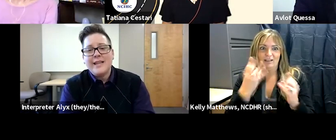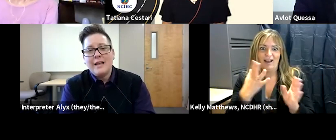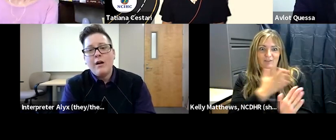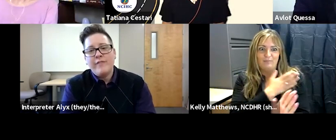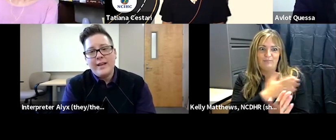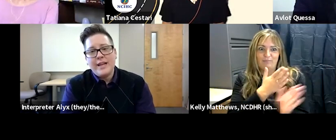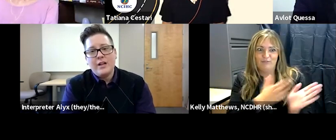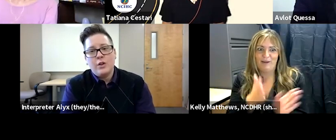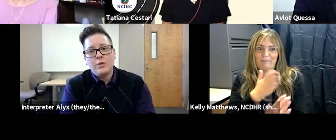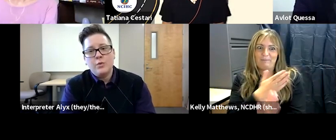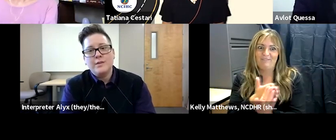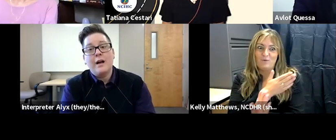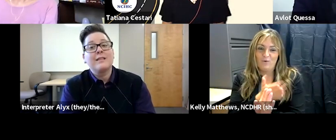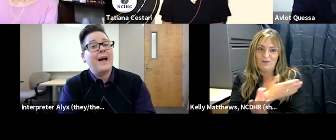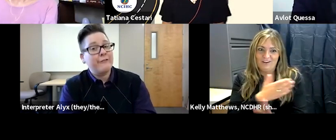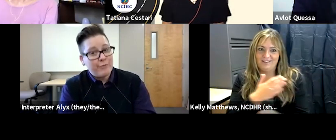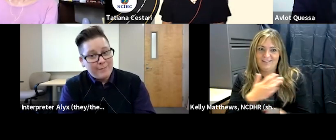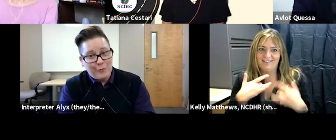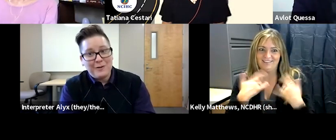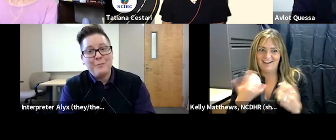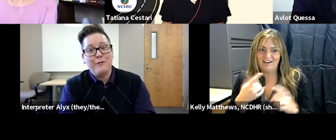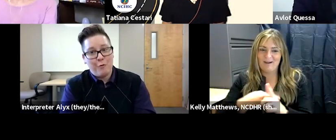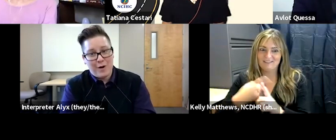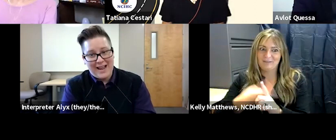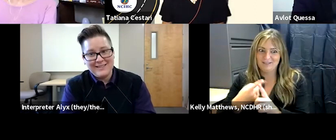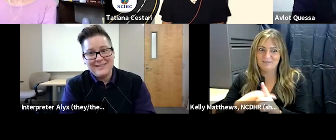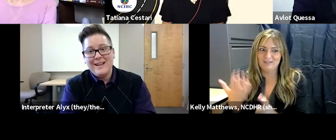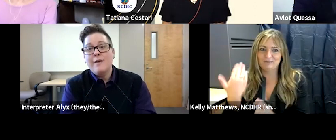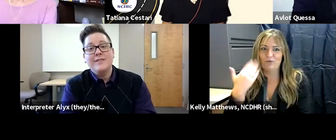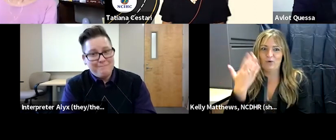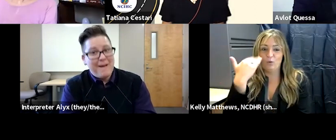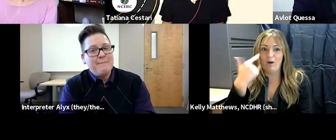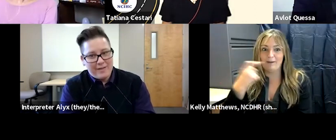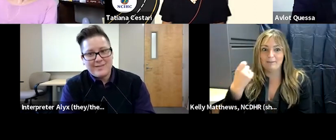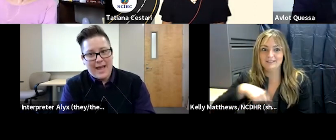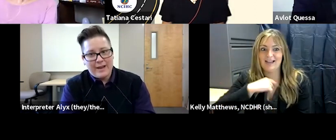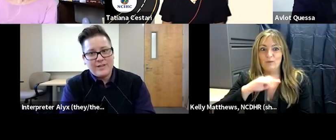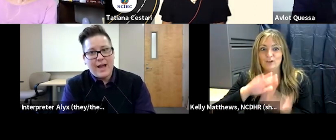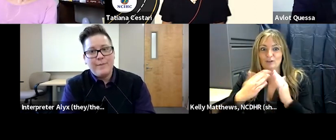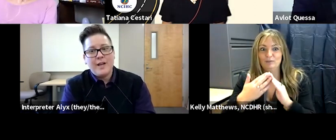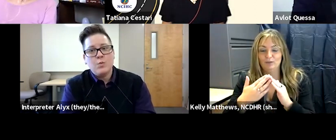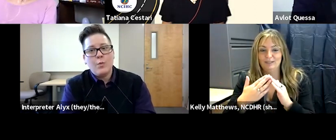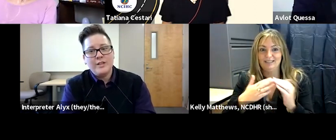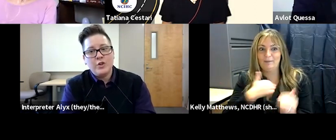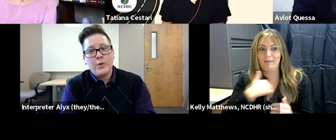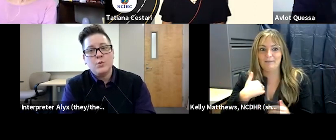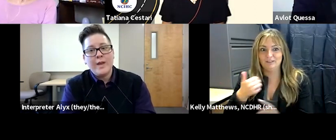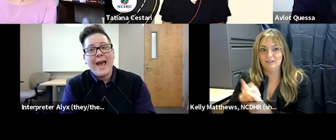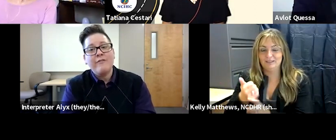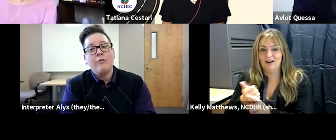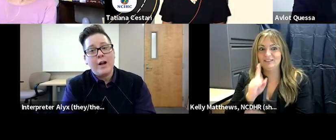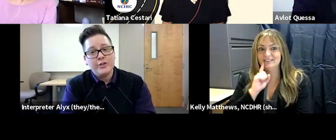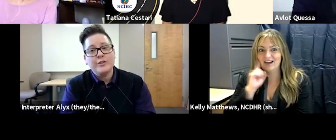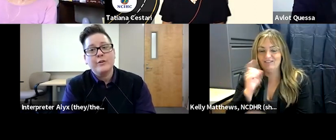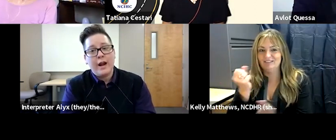and the day long event includes a lot of prep work beforehand many months ahead of time because what we do is